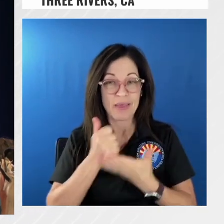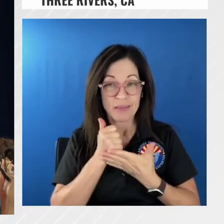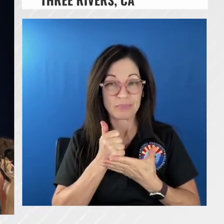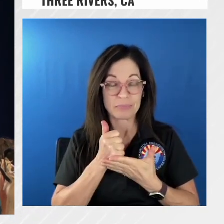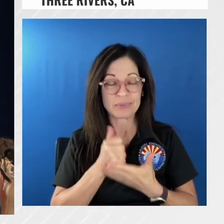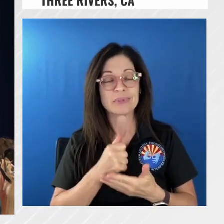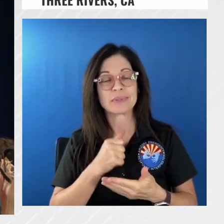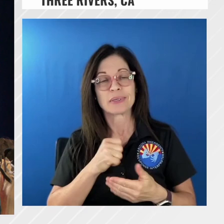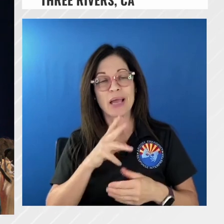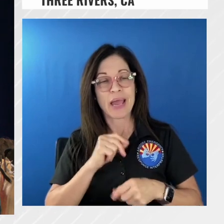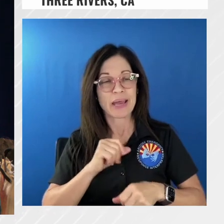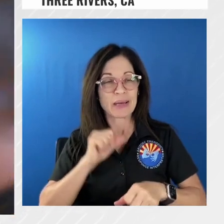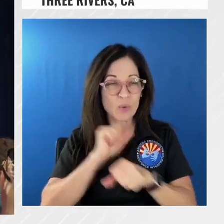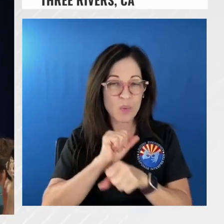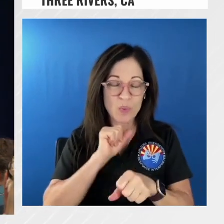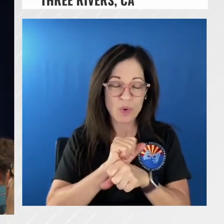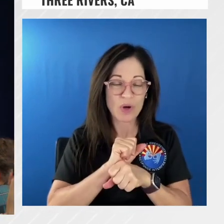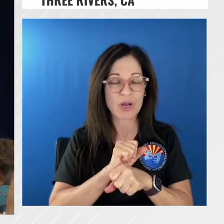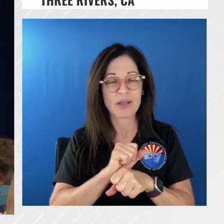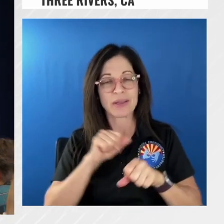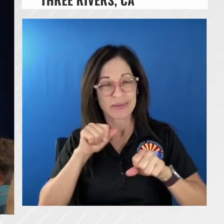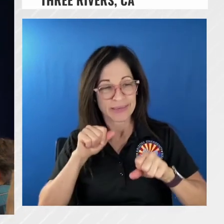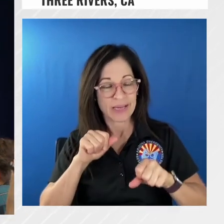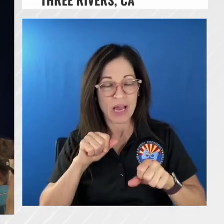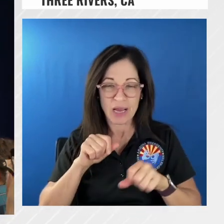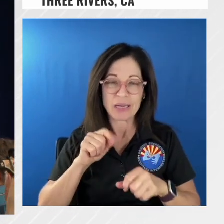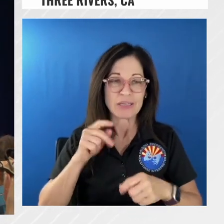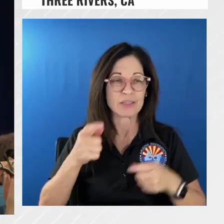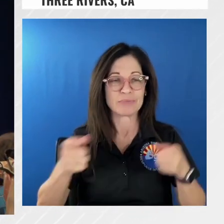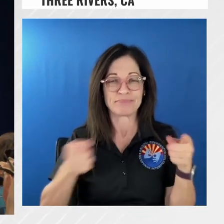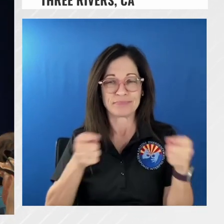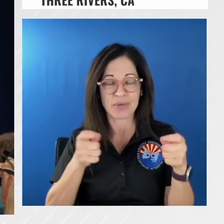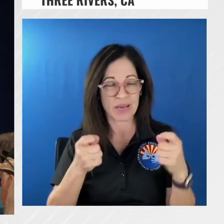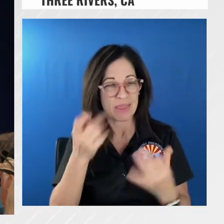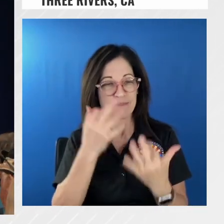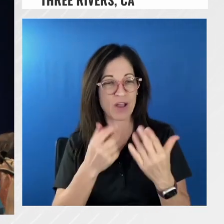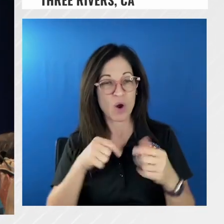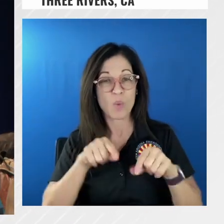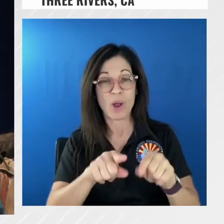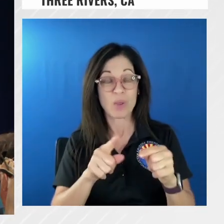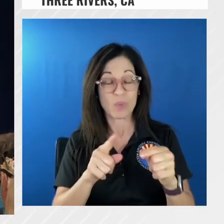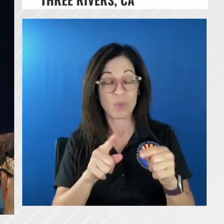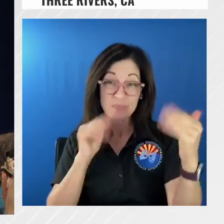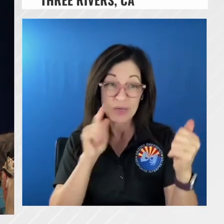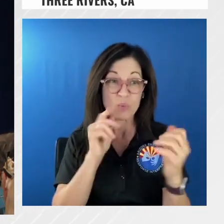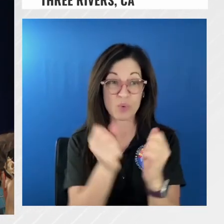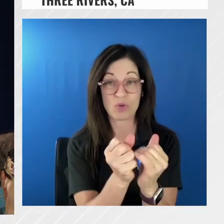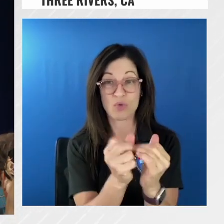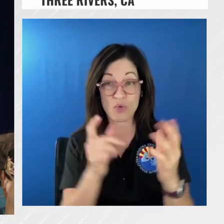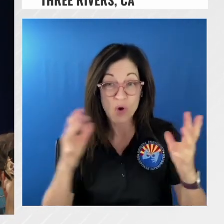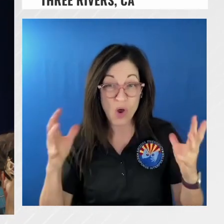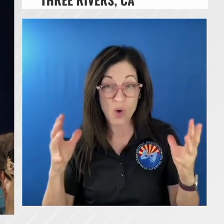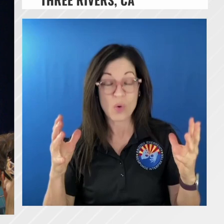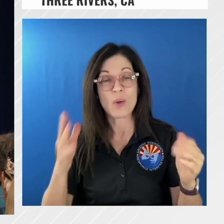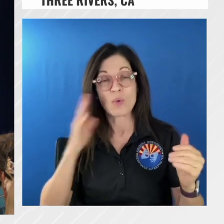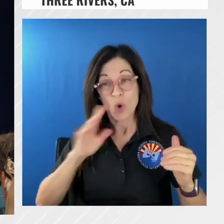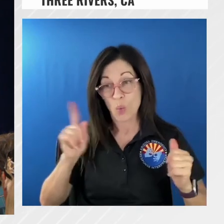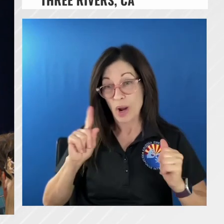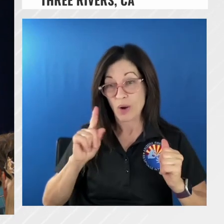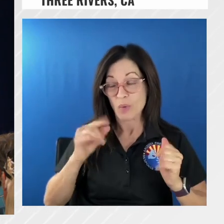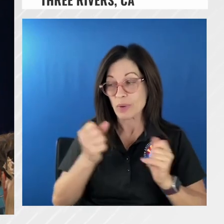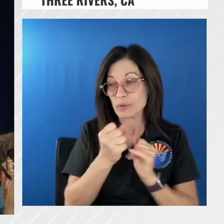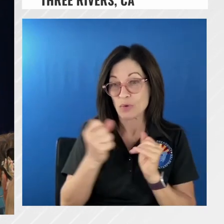as as the fire grows as uh as we expect and and know where it's going to grow to